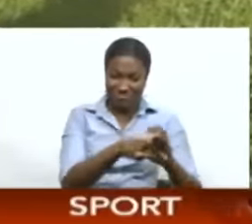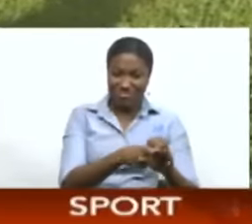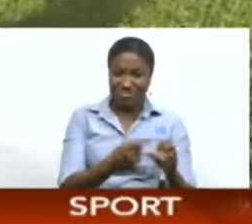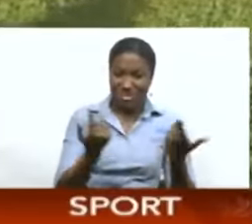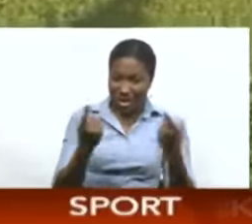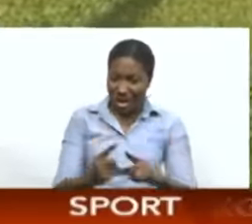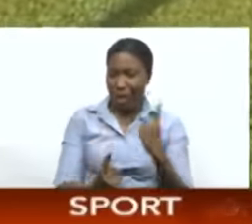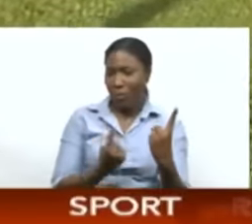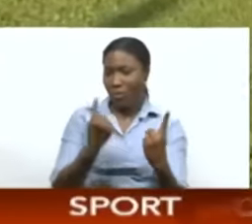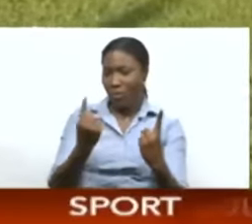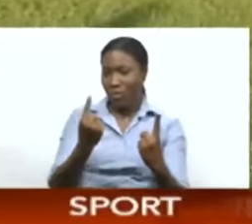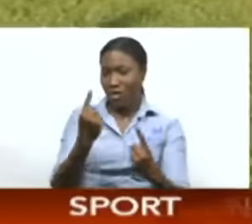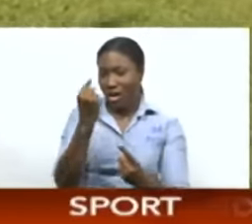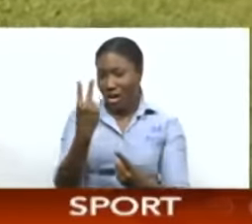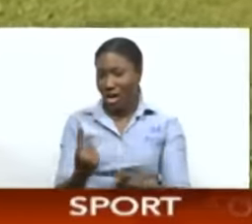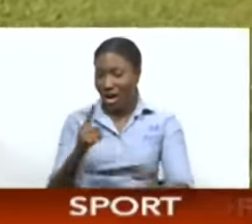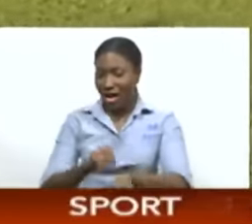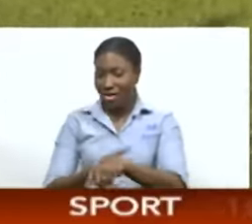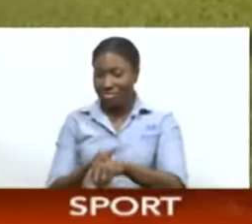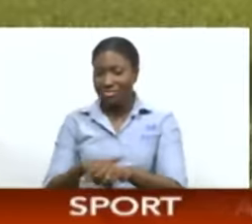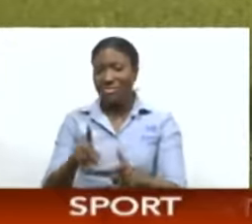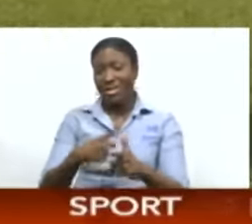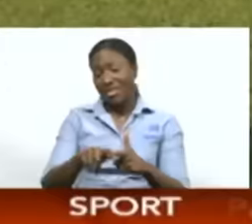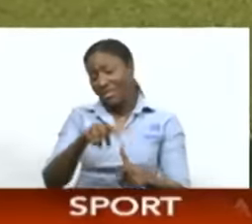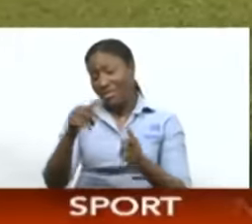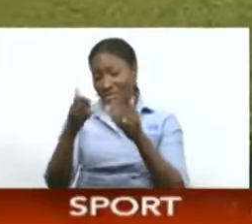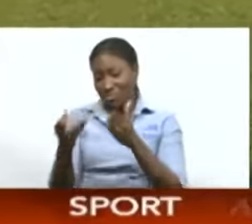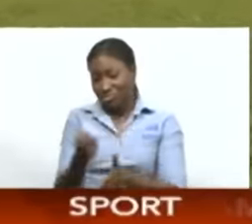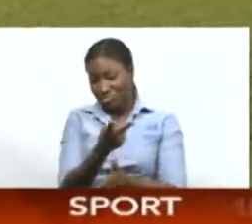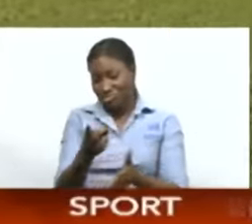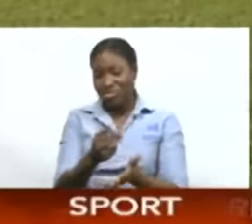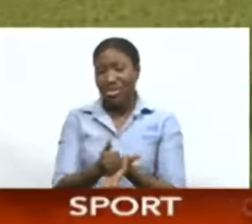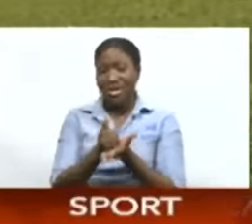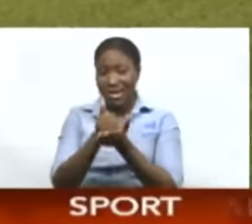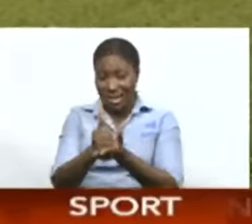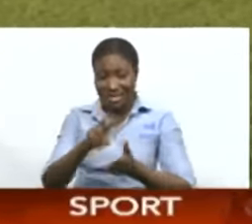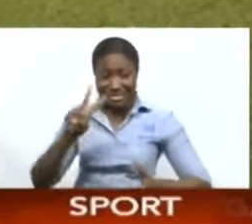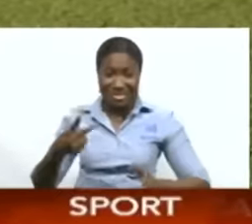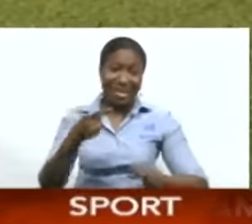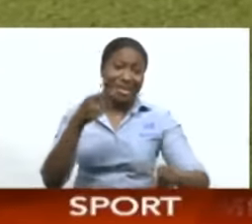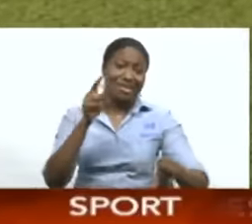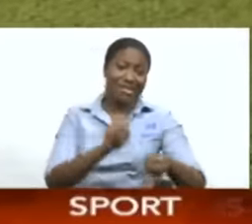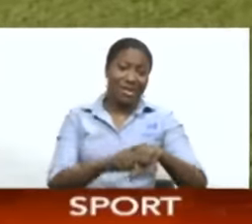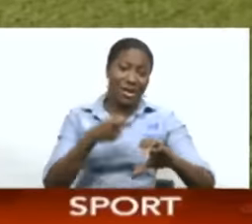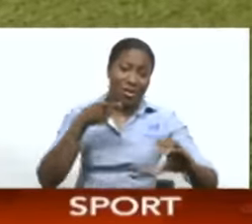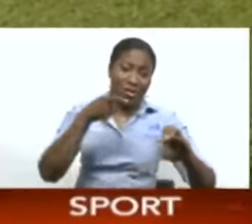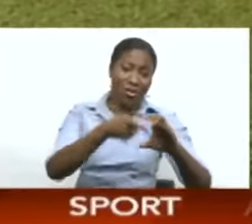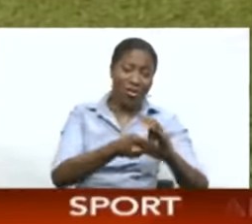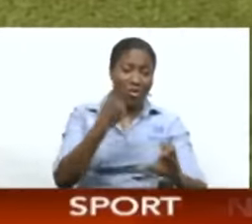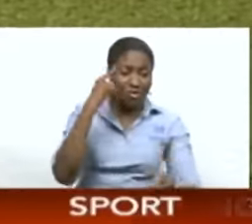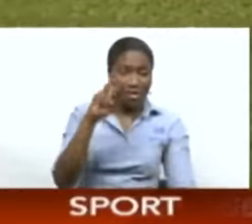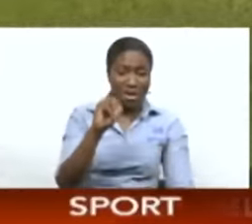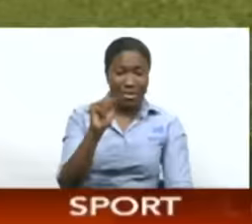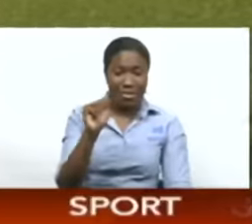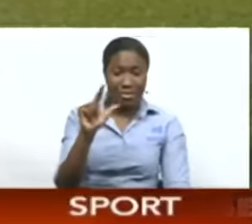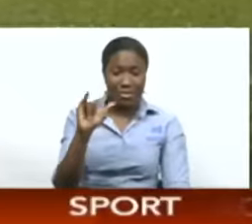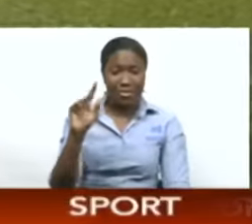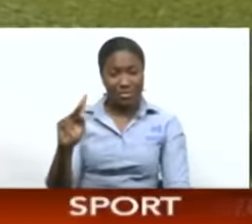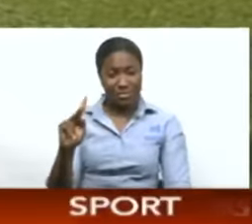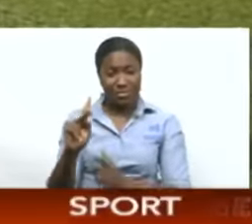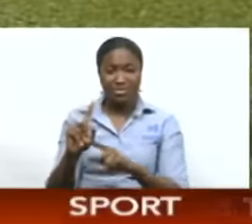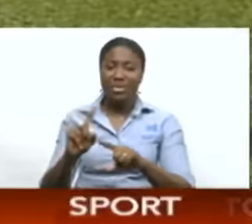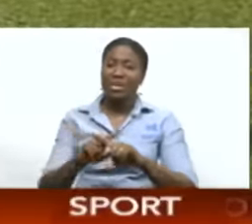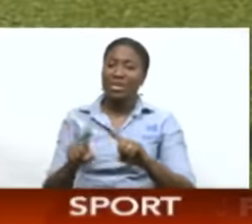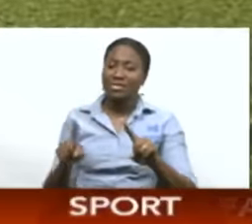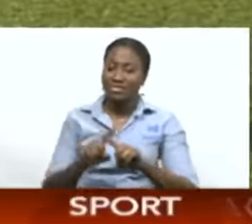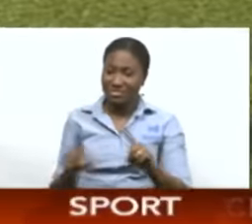On the resumption, Ronaldinho Richards and Oba Samuel combined to put the ball in a second time for the plucky Malik side. But the scorer was a bit too early for